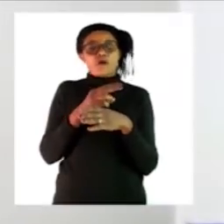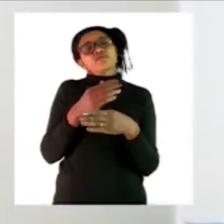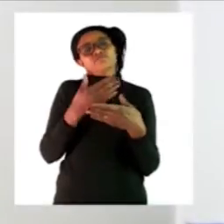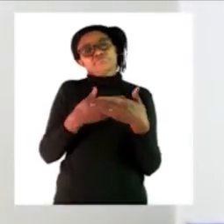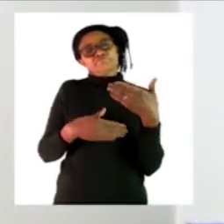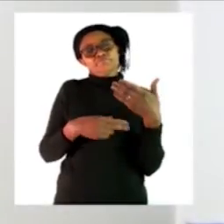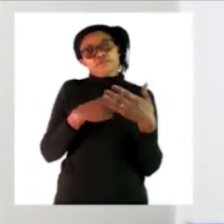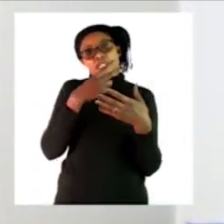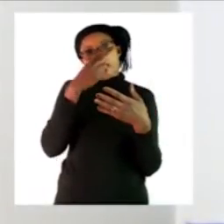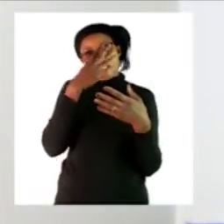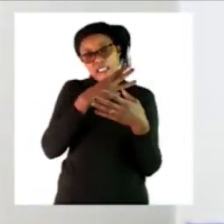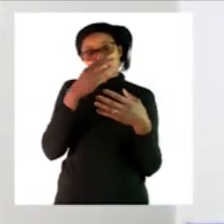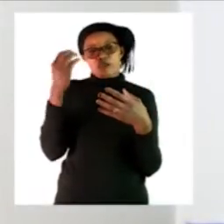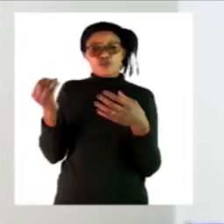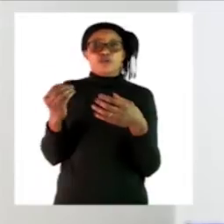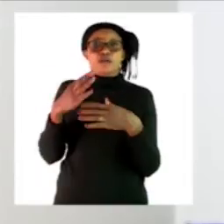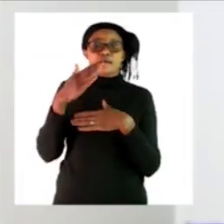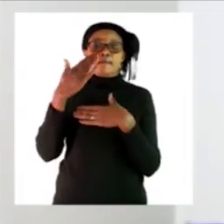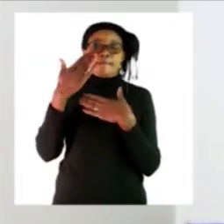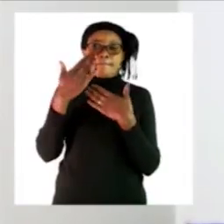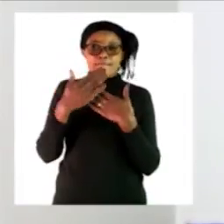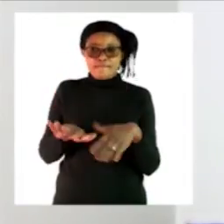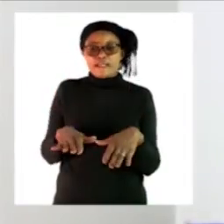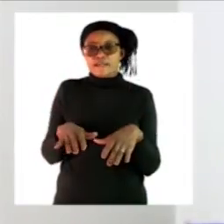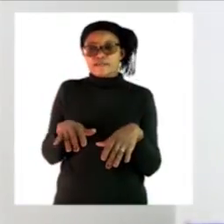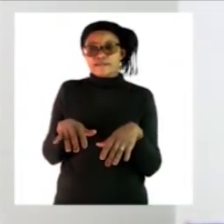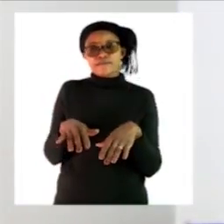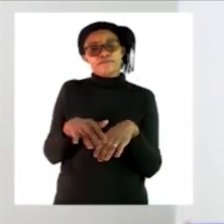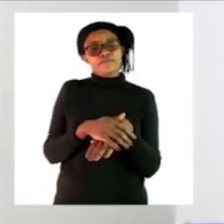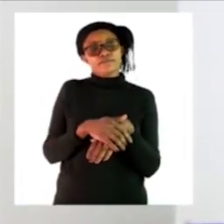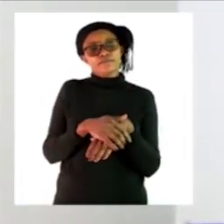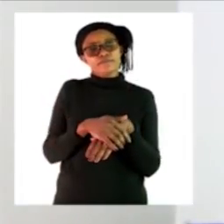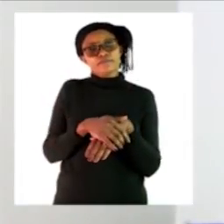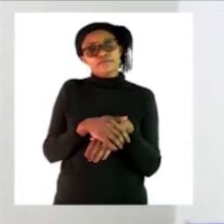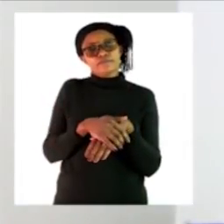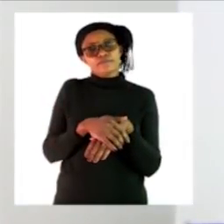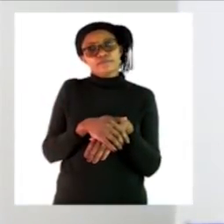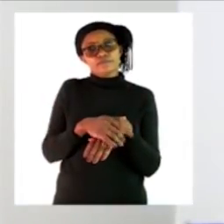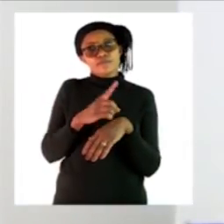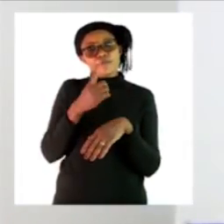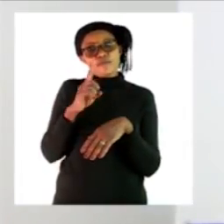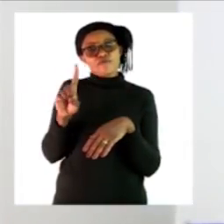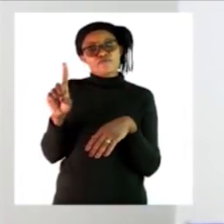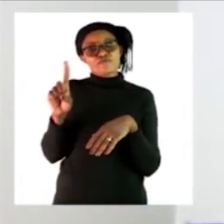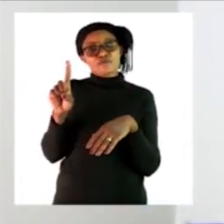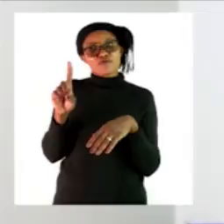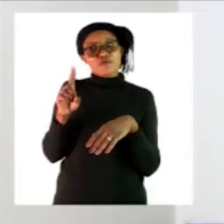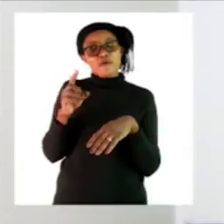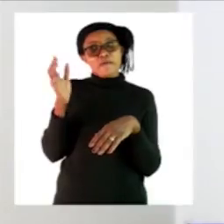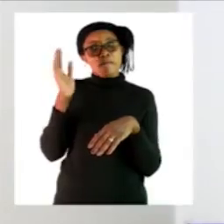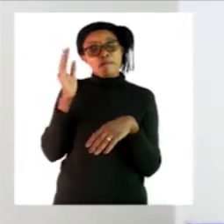the end of our lesson question before we call on zashi